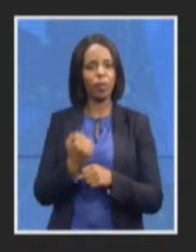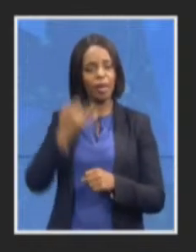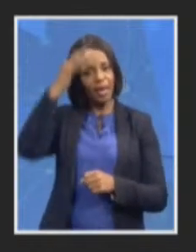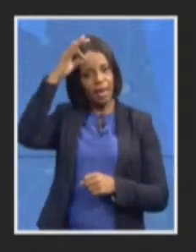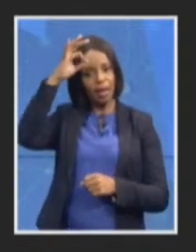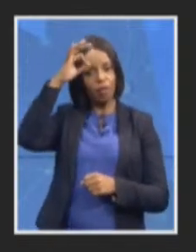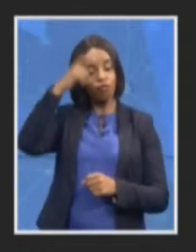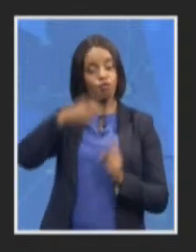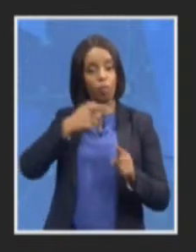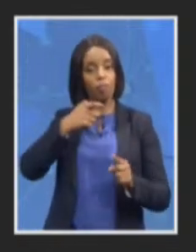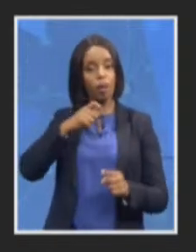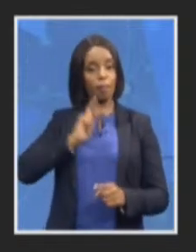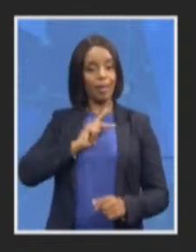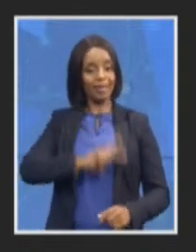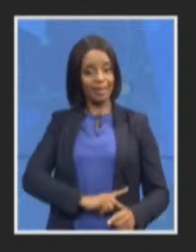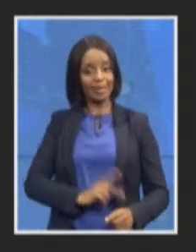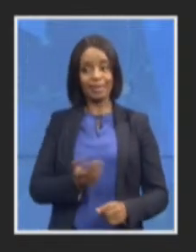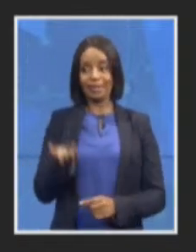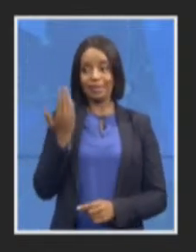thank you